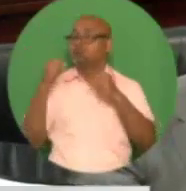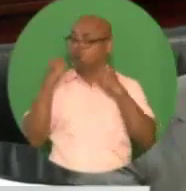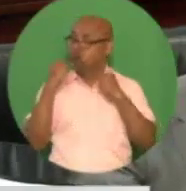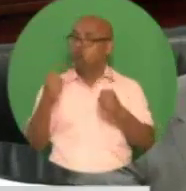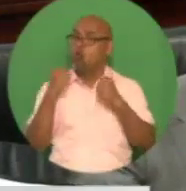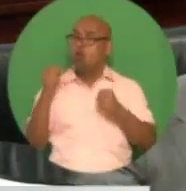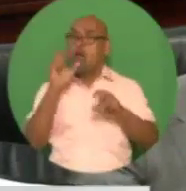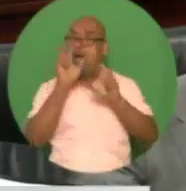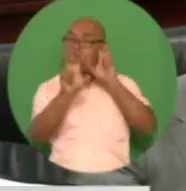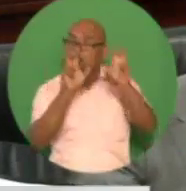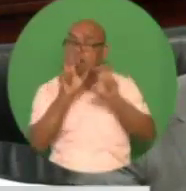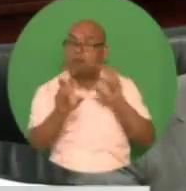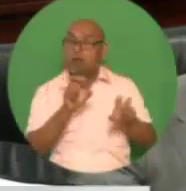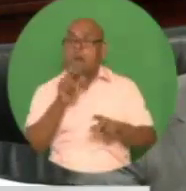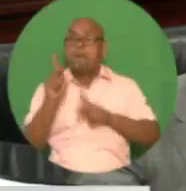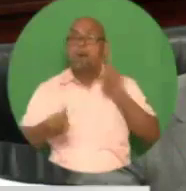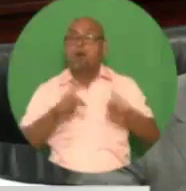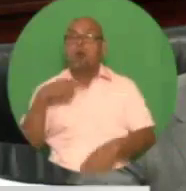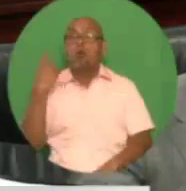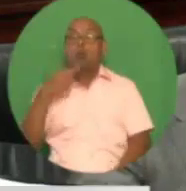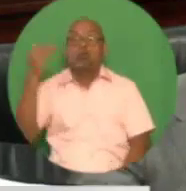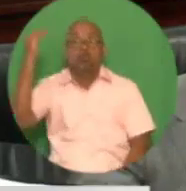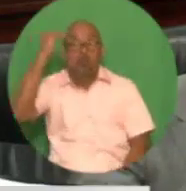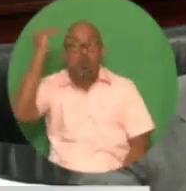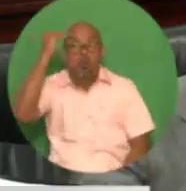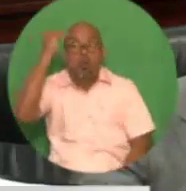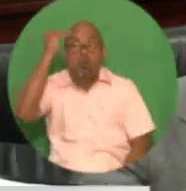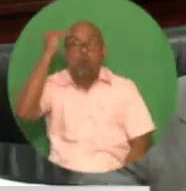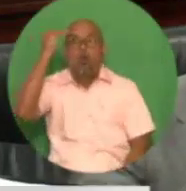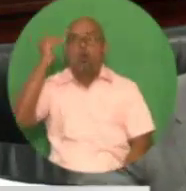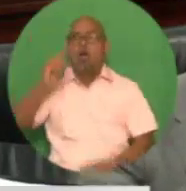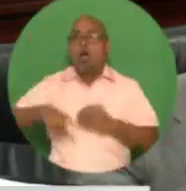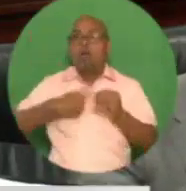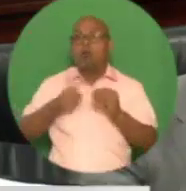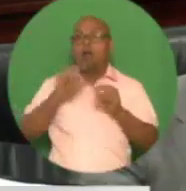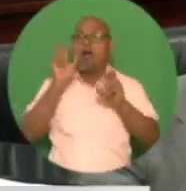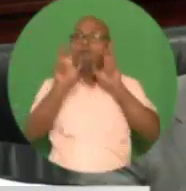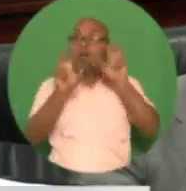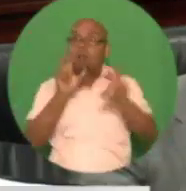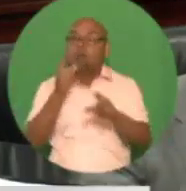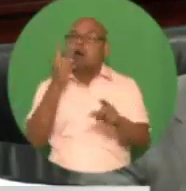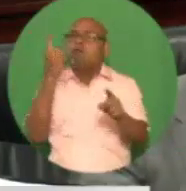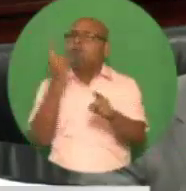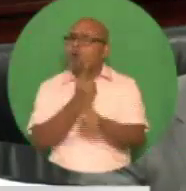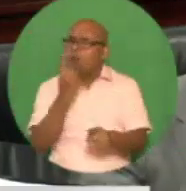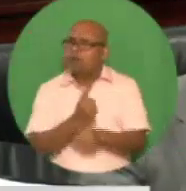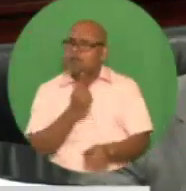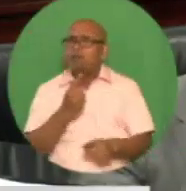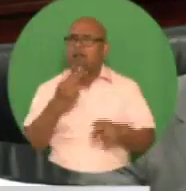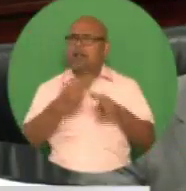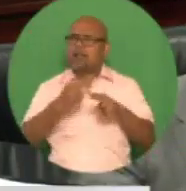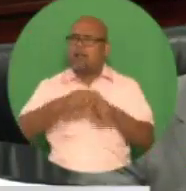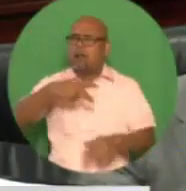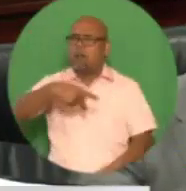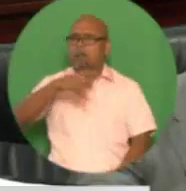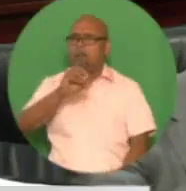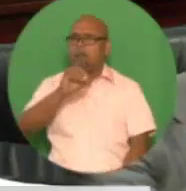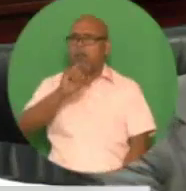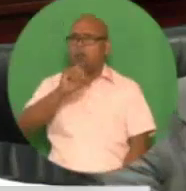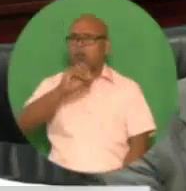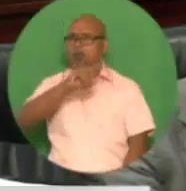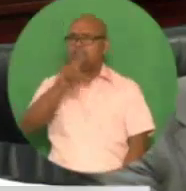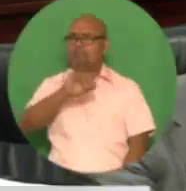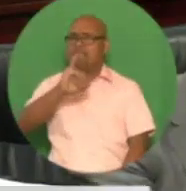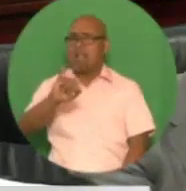Knowledgeable members of this Honorable House will be aware that a Ponzi scheme is a form of fraud which lures investors